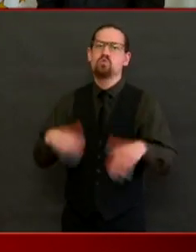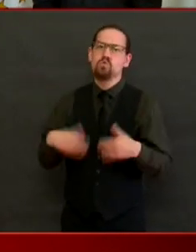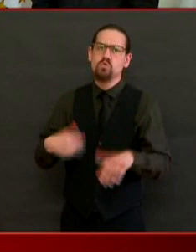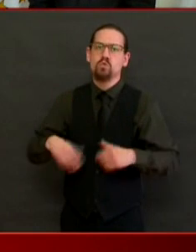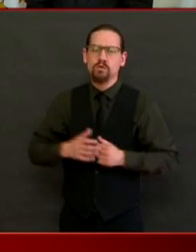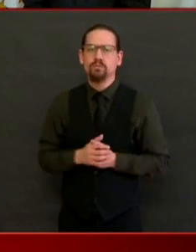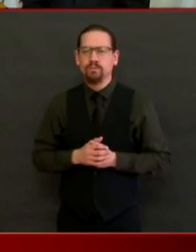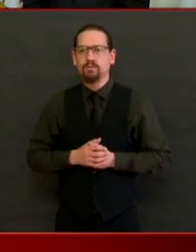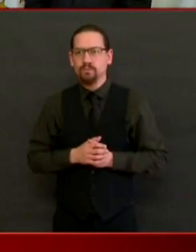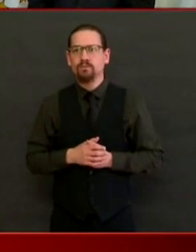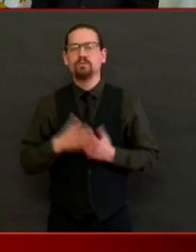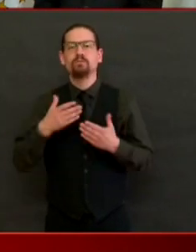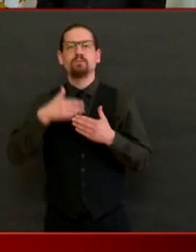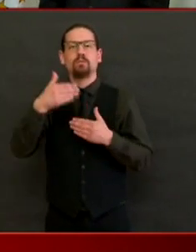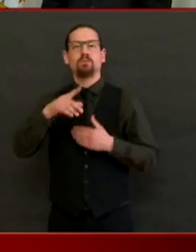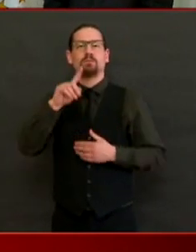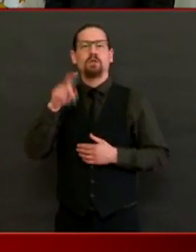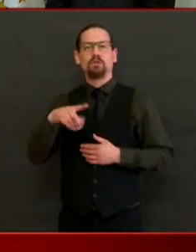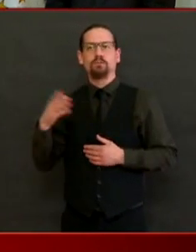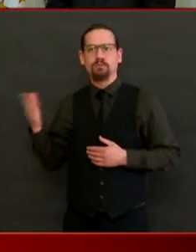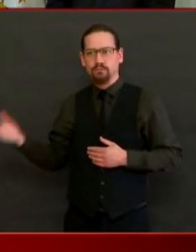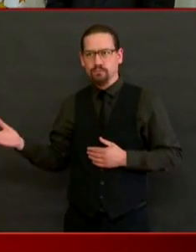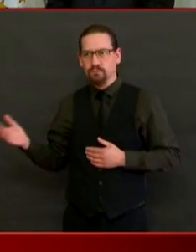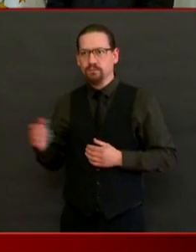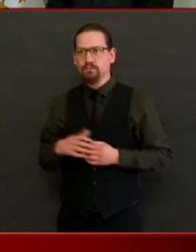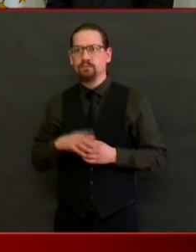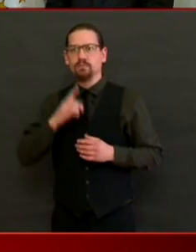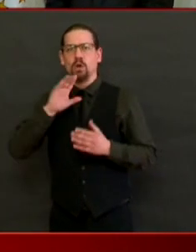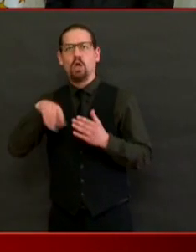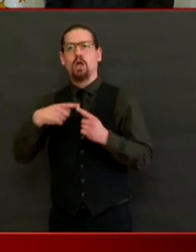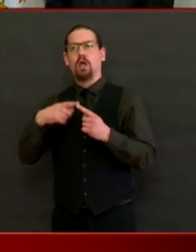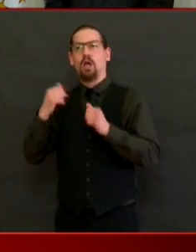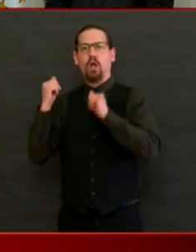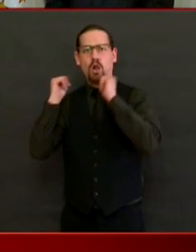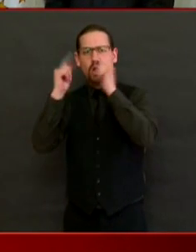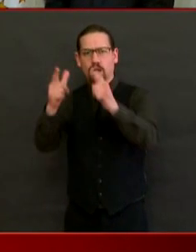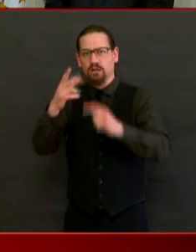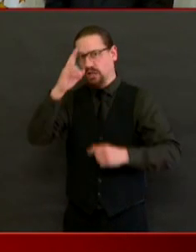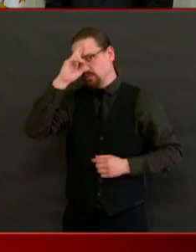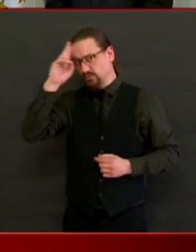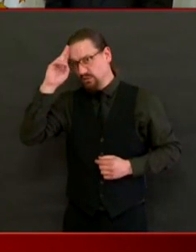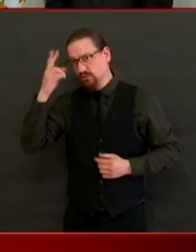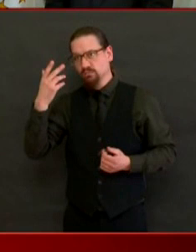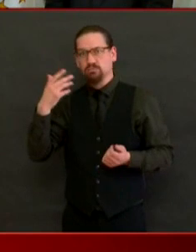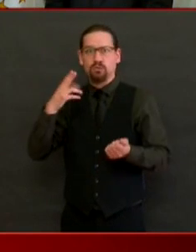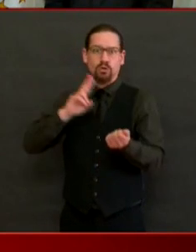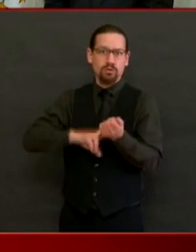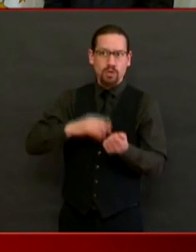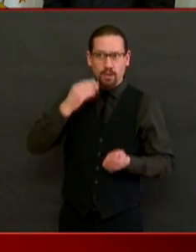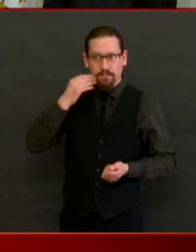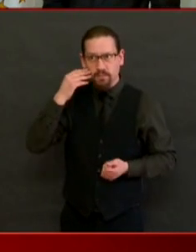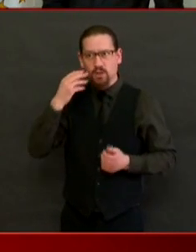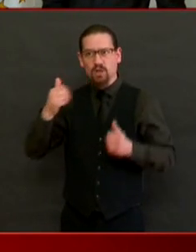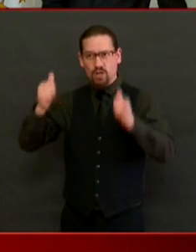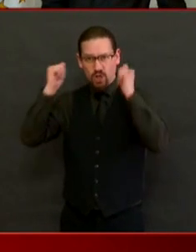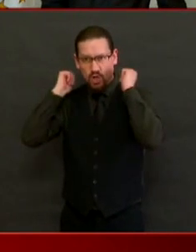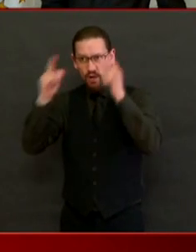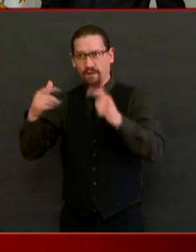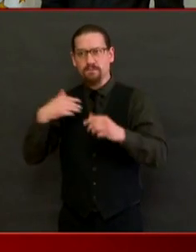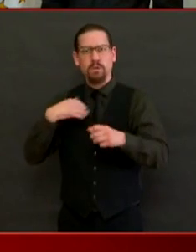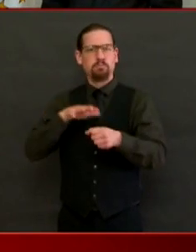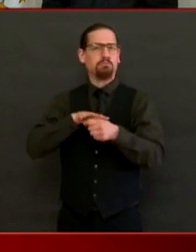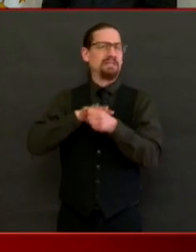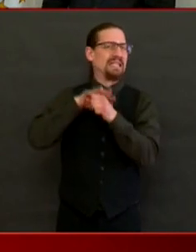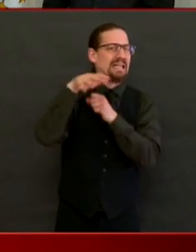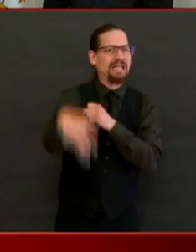will all hospitals, nursing homes, and home health care have the PPE and medical equipment needed for the surge? Did Rhode